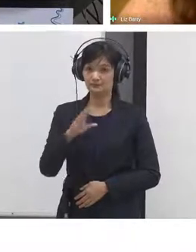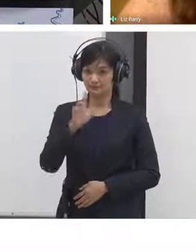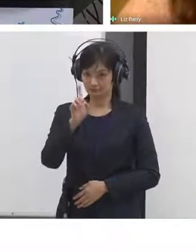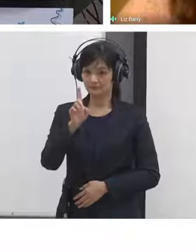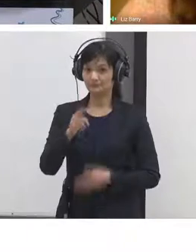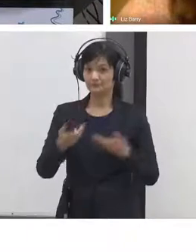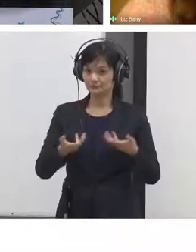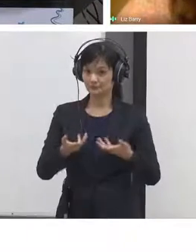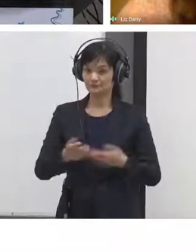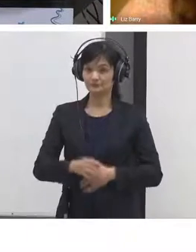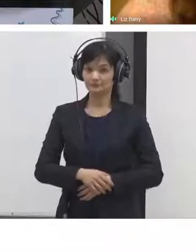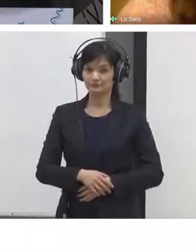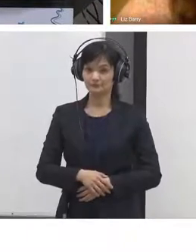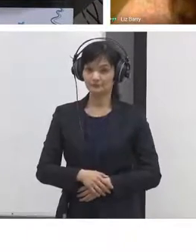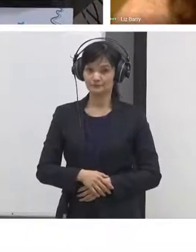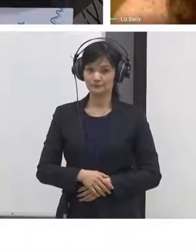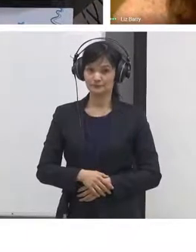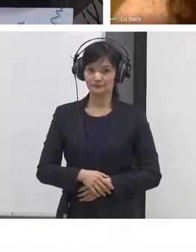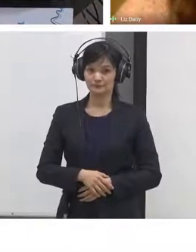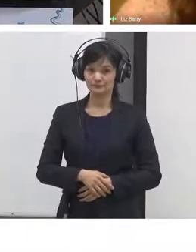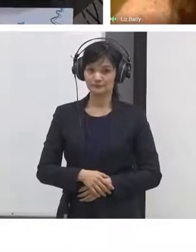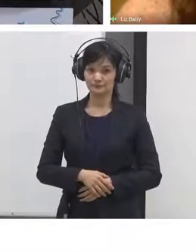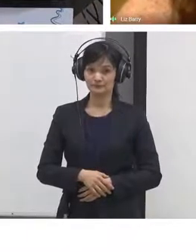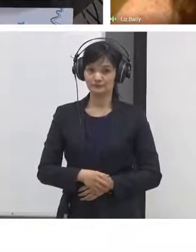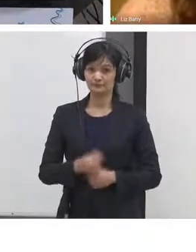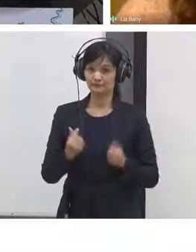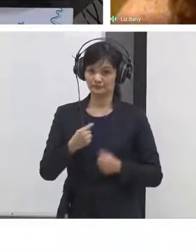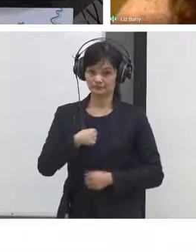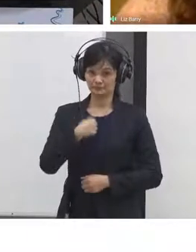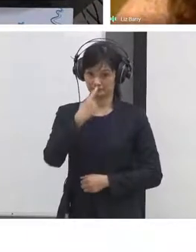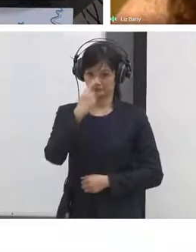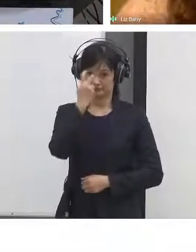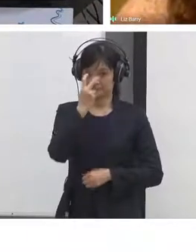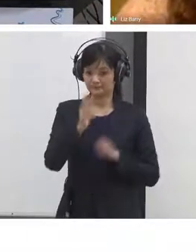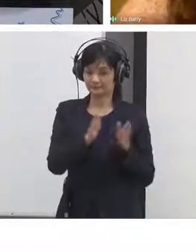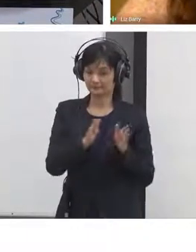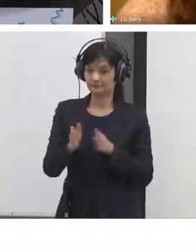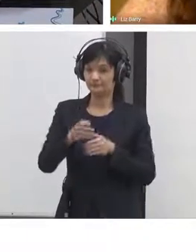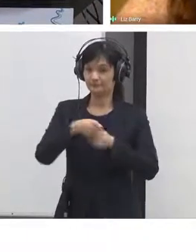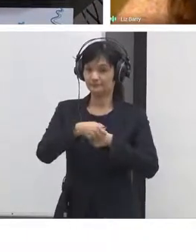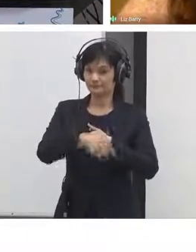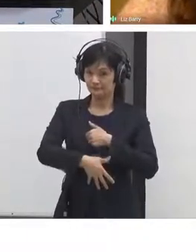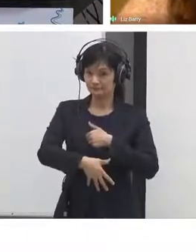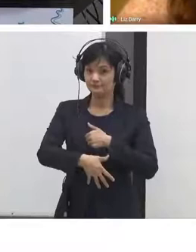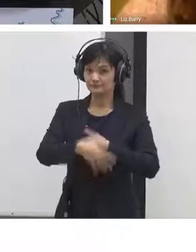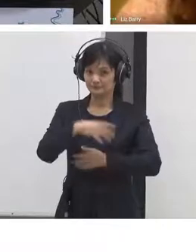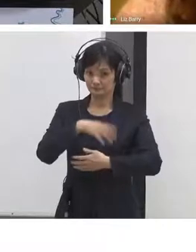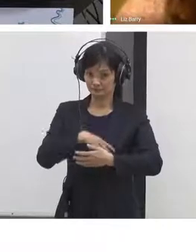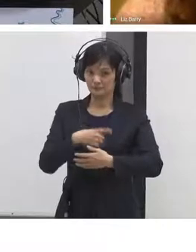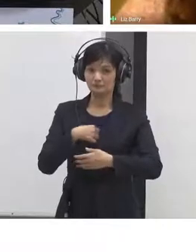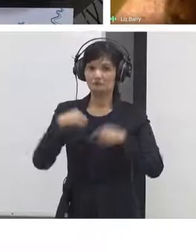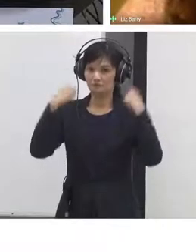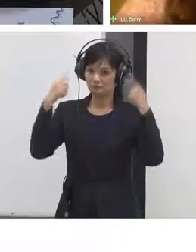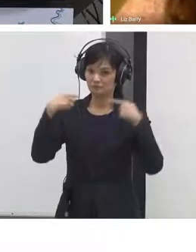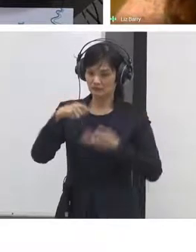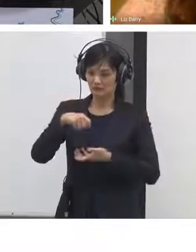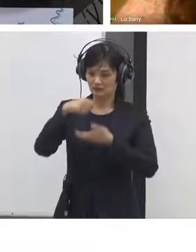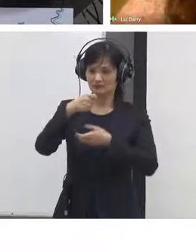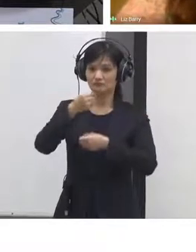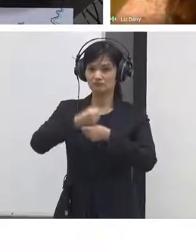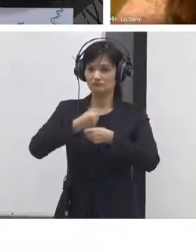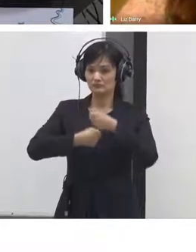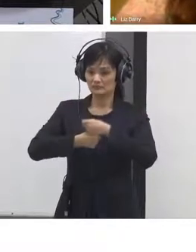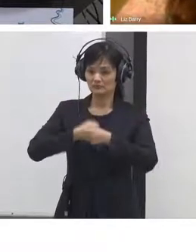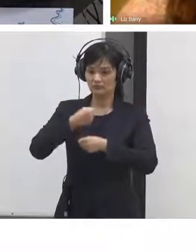the self-organizing system, because you hear us talking about structure a lot and the meetings